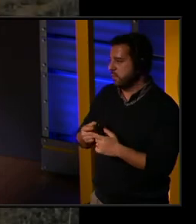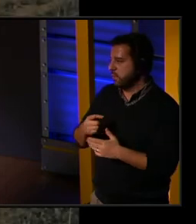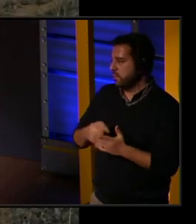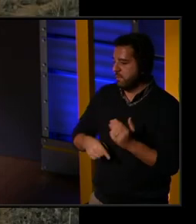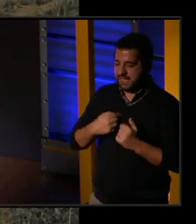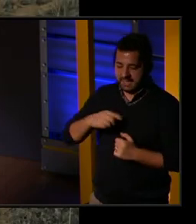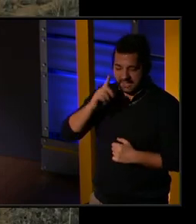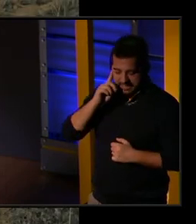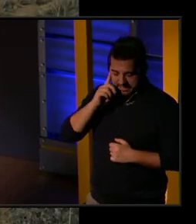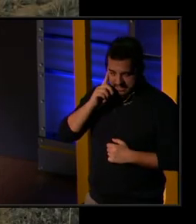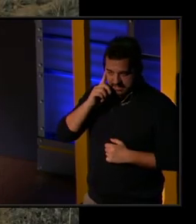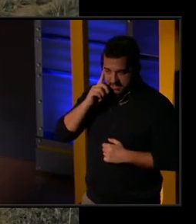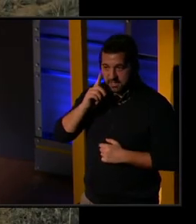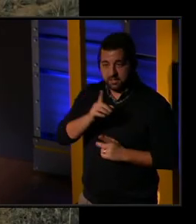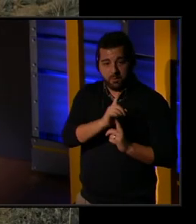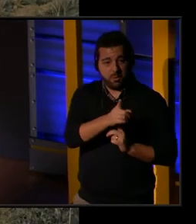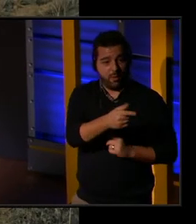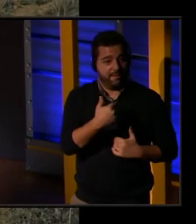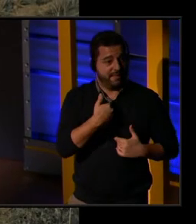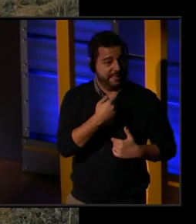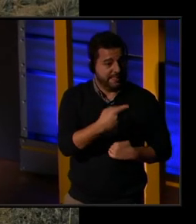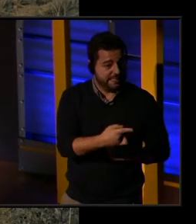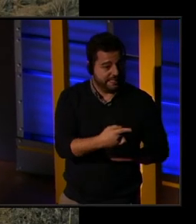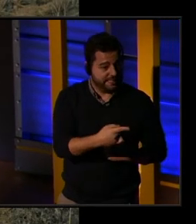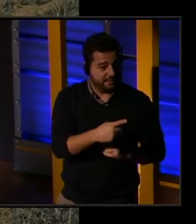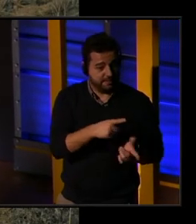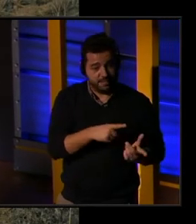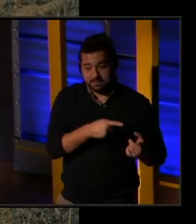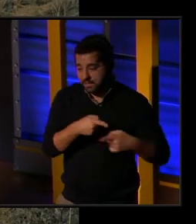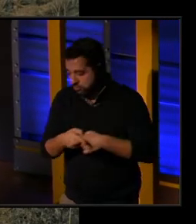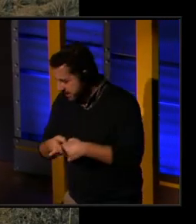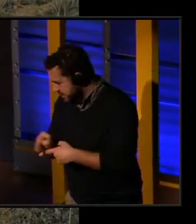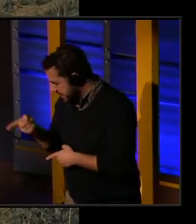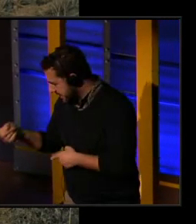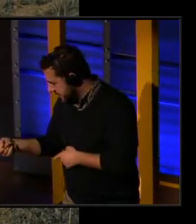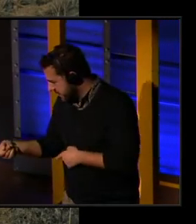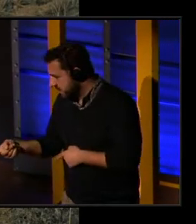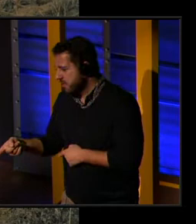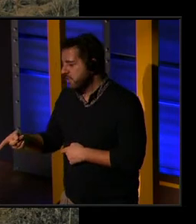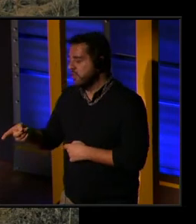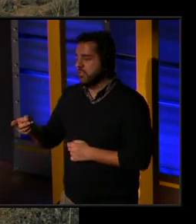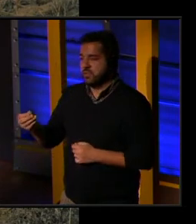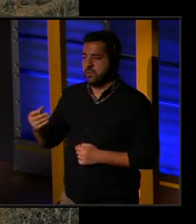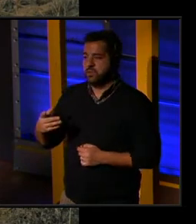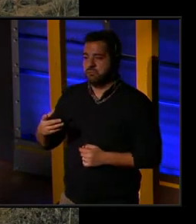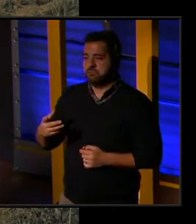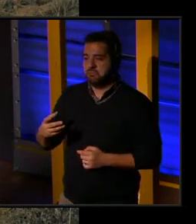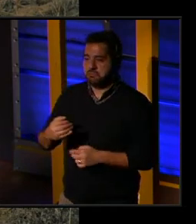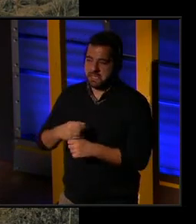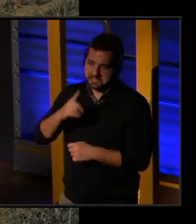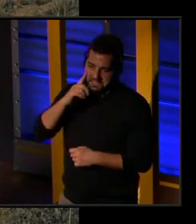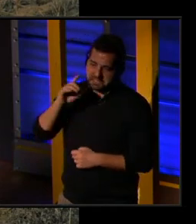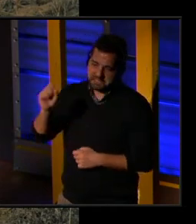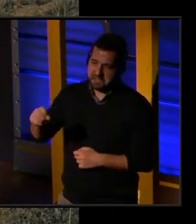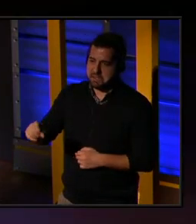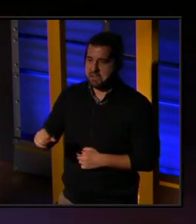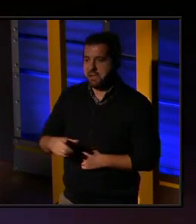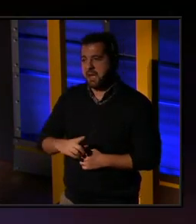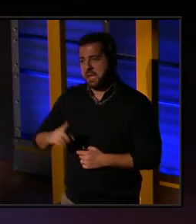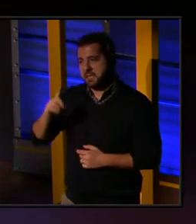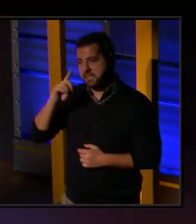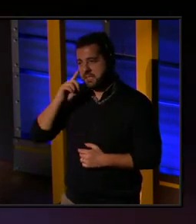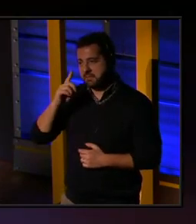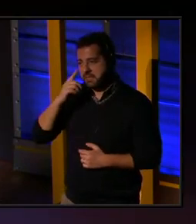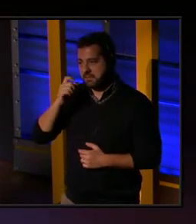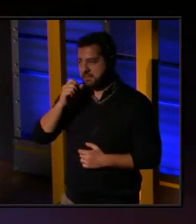we think. So the minute you have this, then it's contradictory over here. So, yes, I think it makes a bit of sense. But I think the